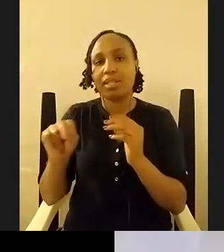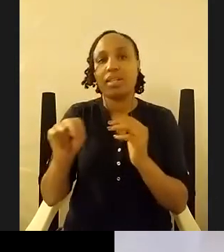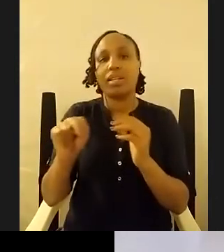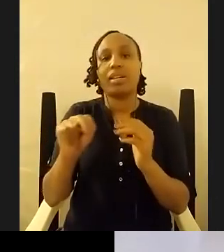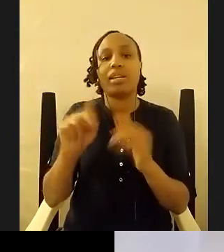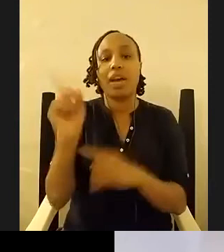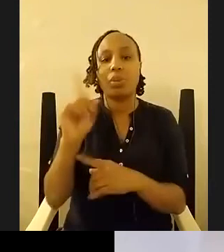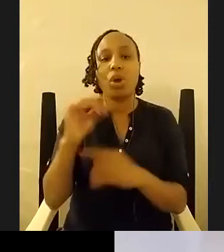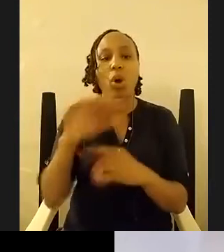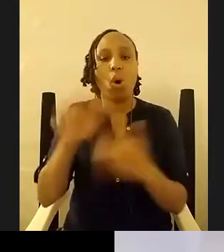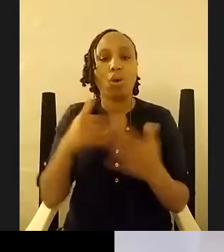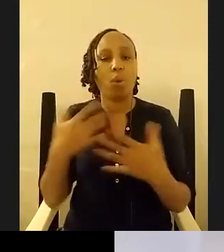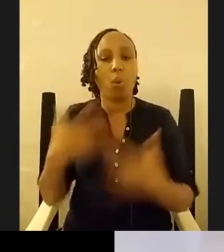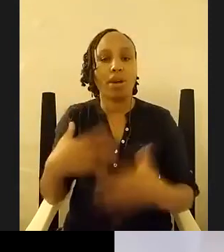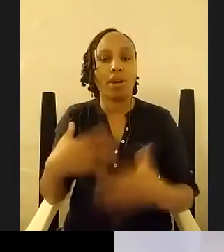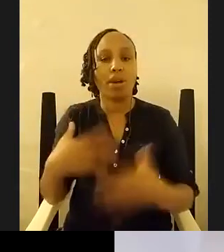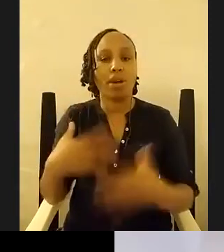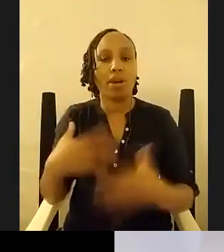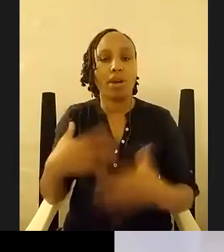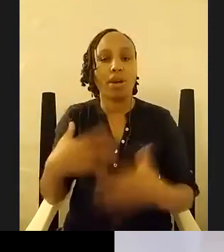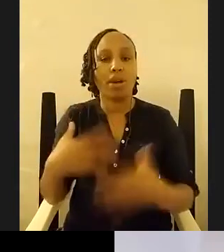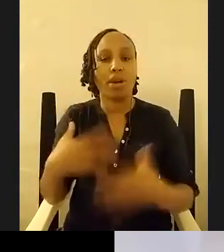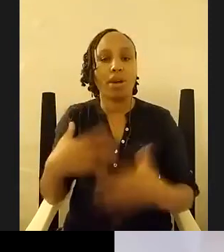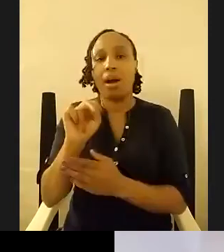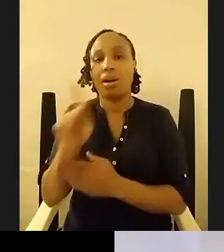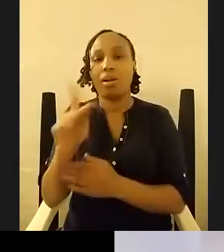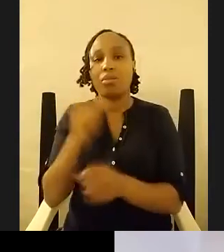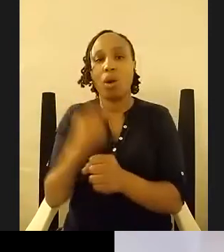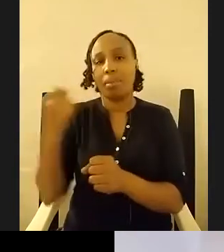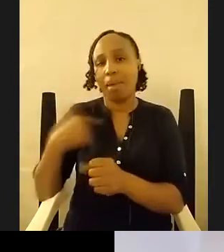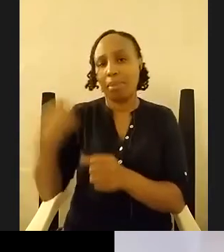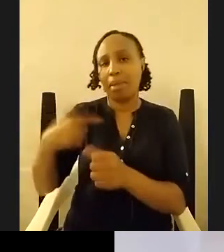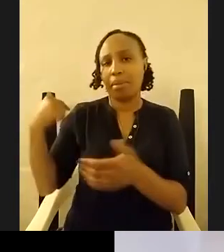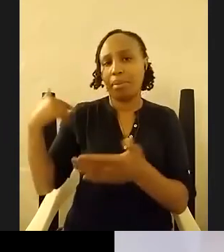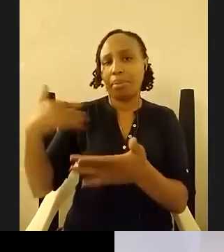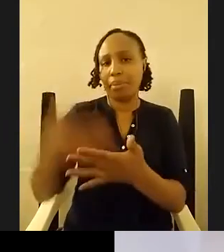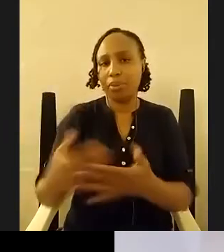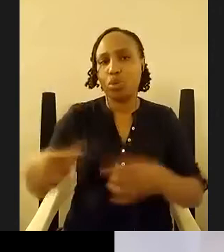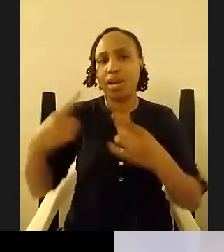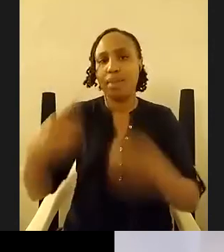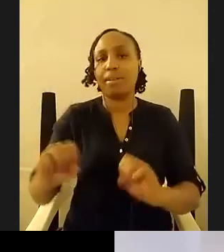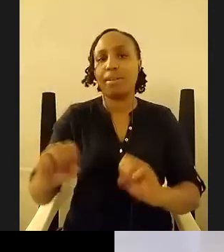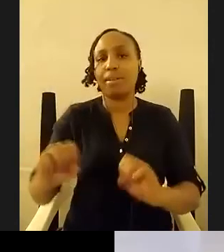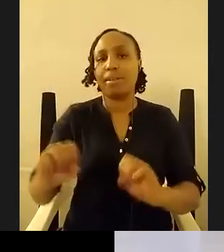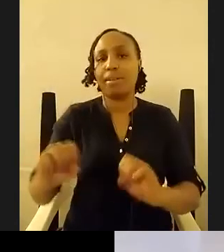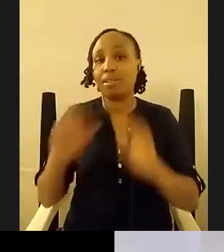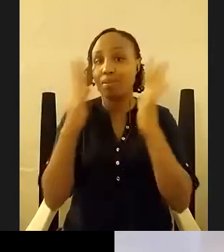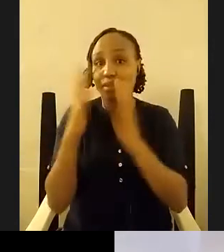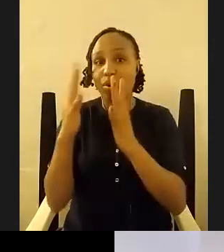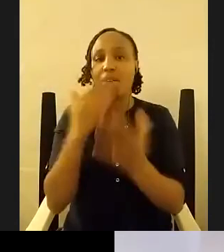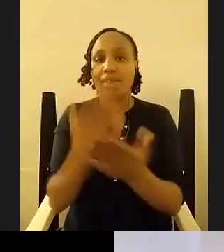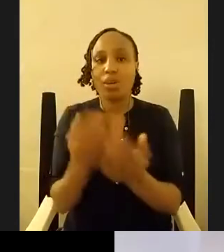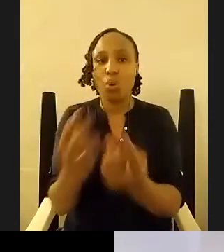worked for months to deliver this festival thank you so much thank you to the audience everyone who joined us i really